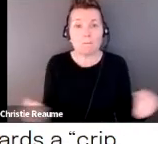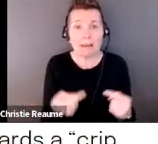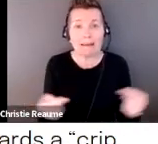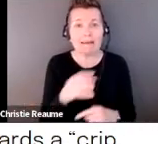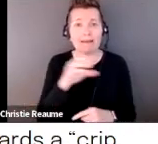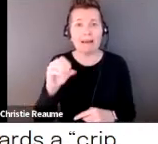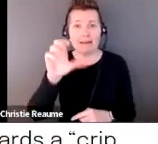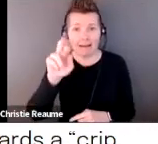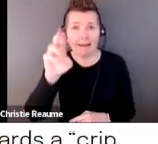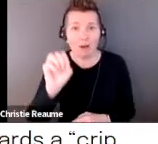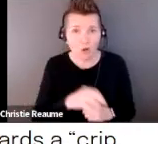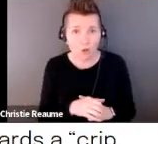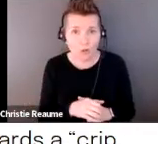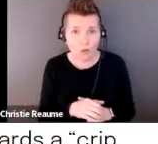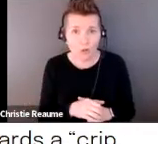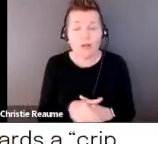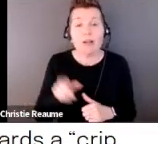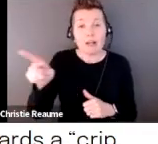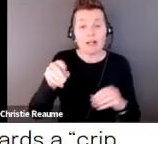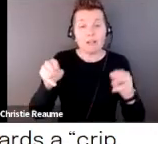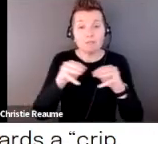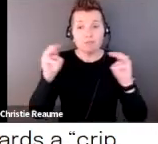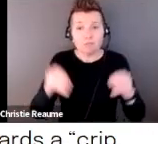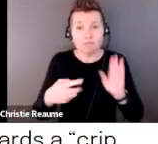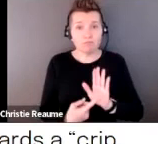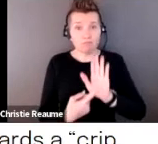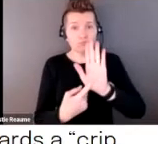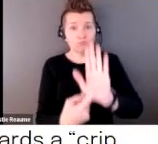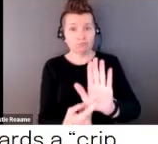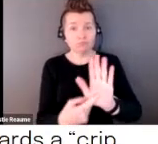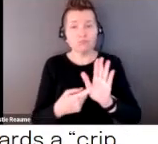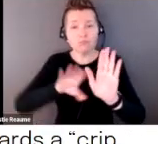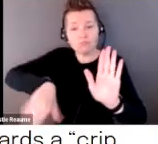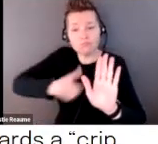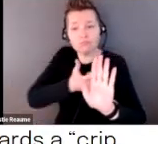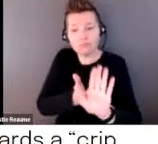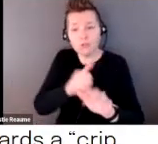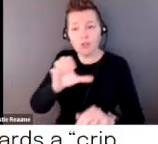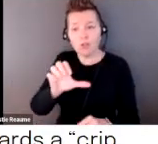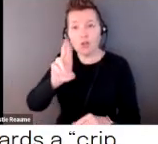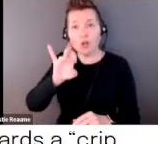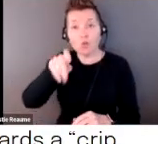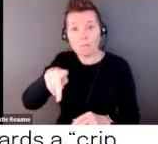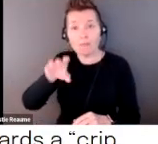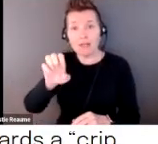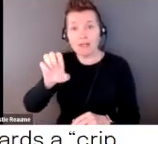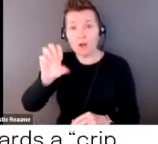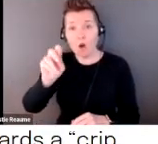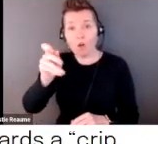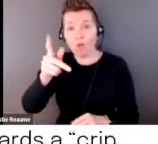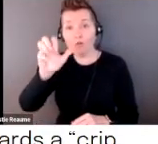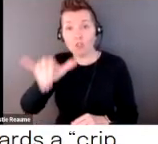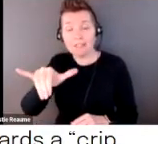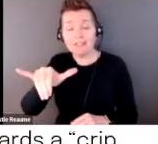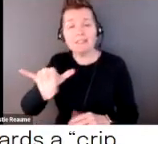advocates for a crypt ecology that calls for a greater degree of interdependence